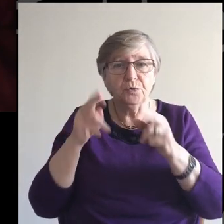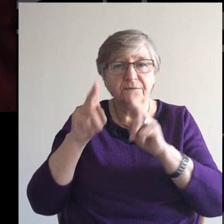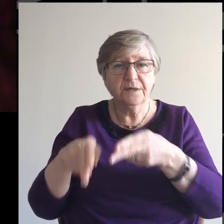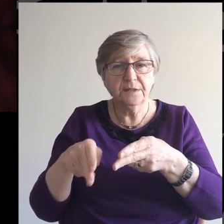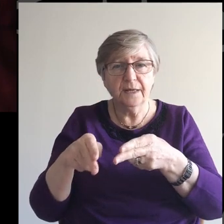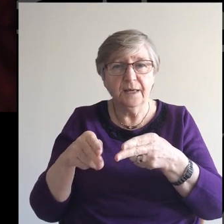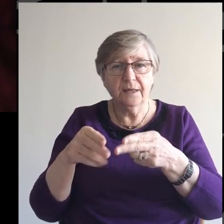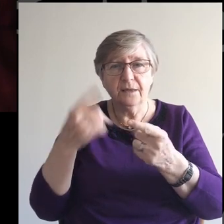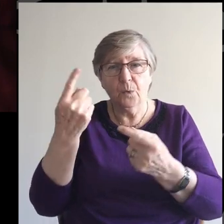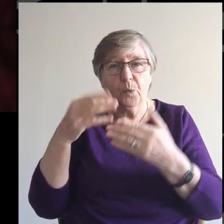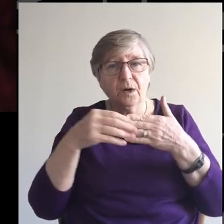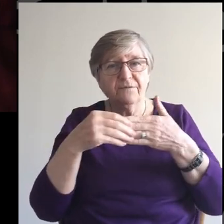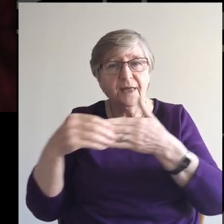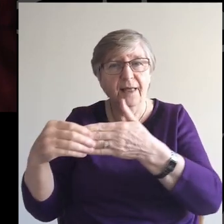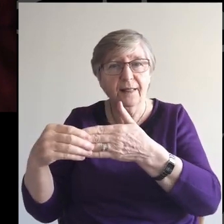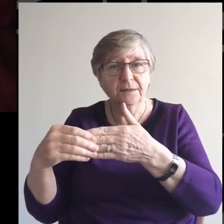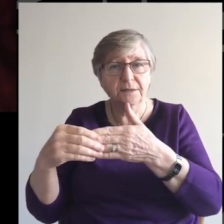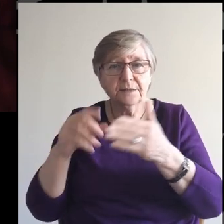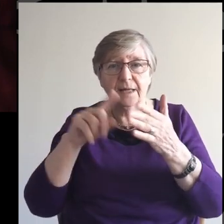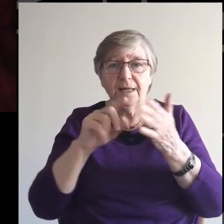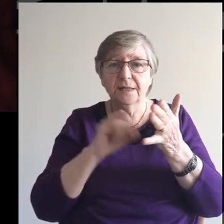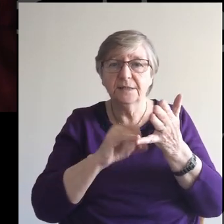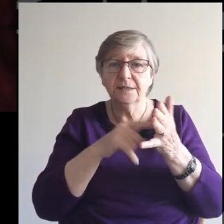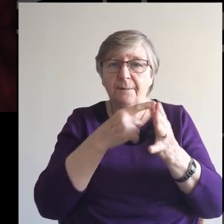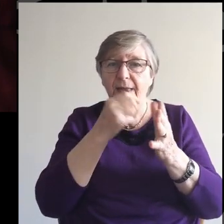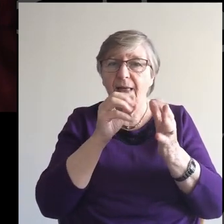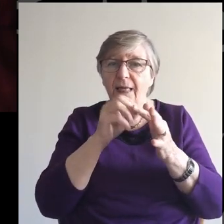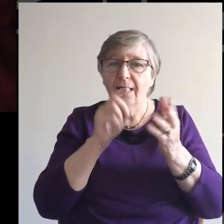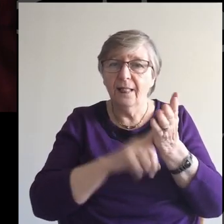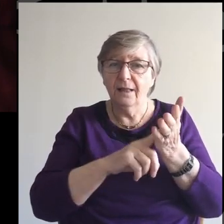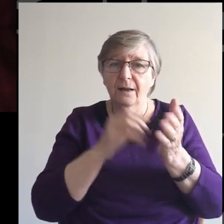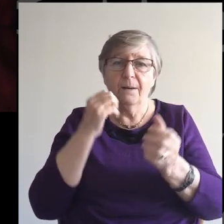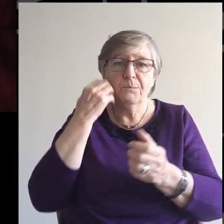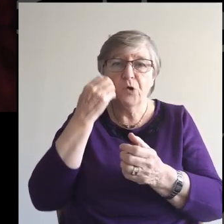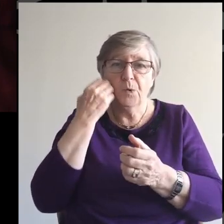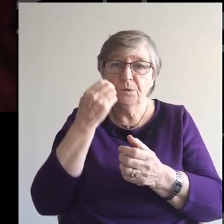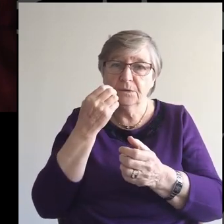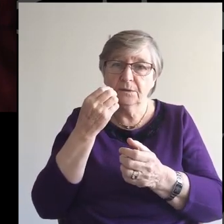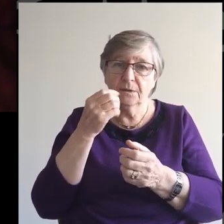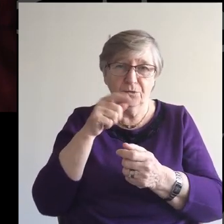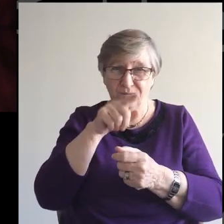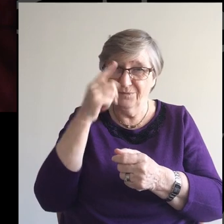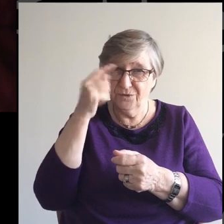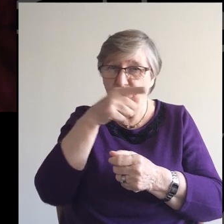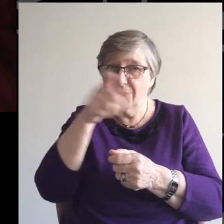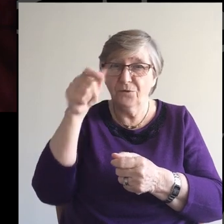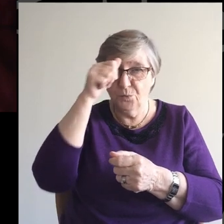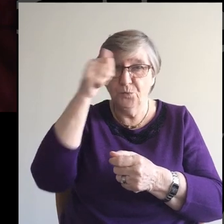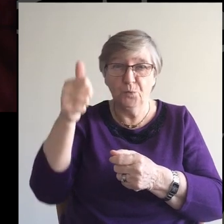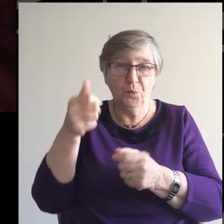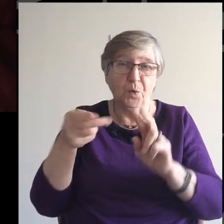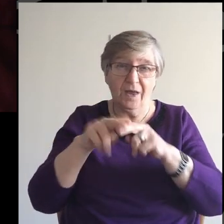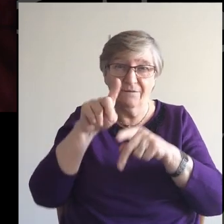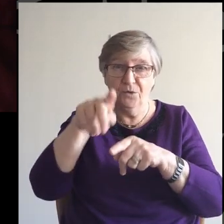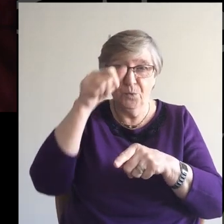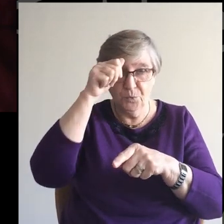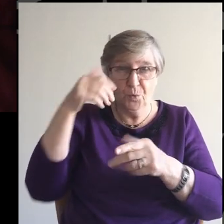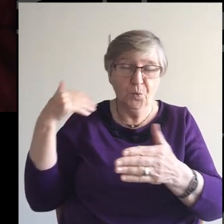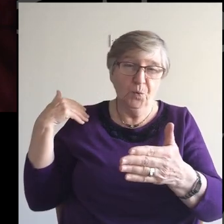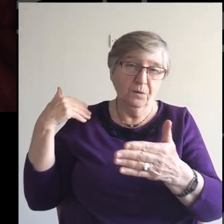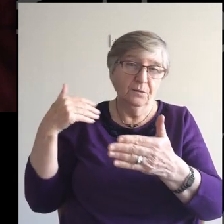one of the Congregation's elders Isabel Brown Who will be known To most If not all of you Who have been Associated with